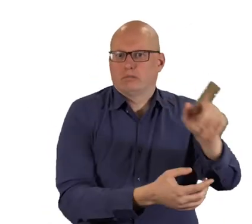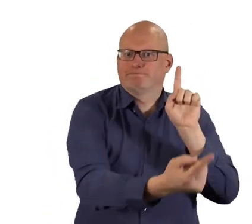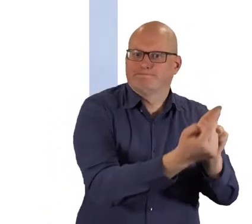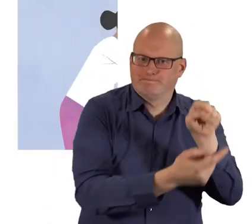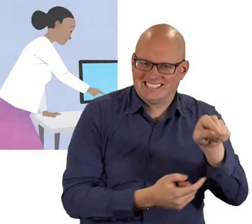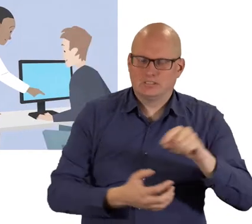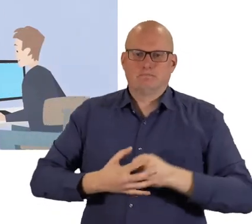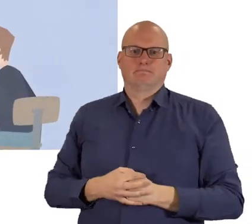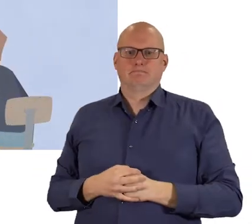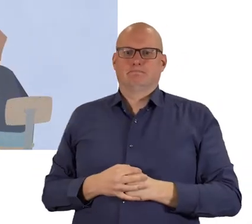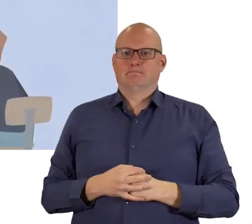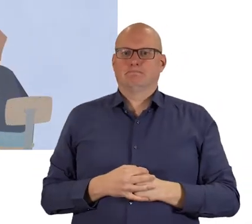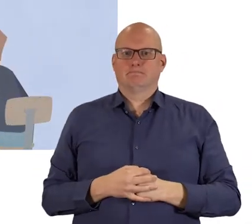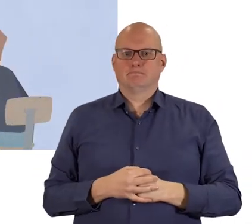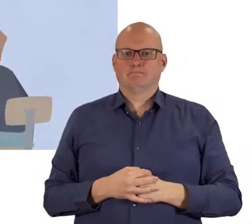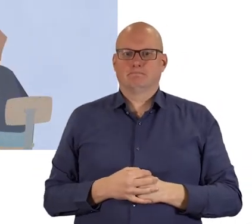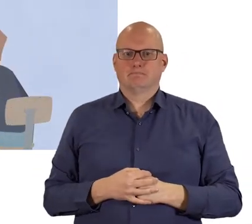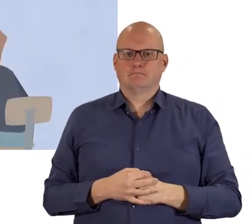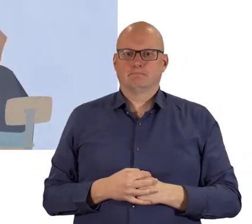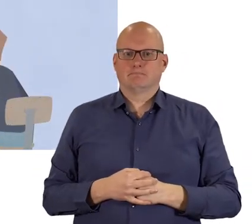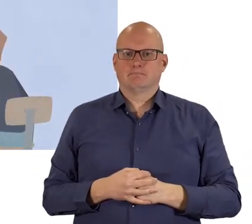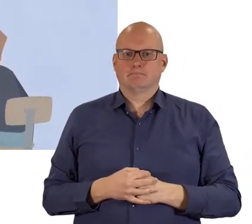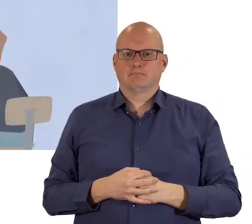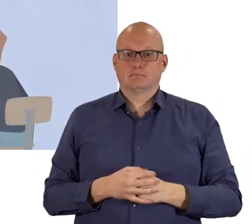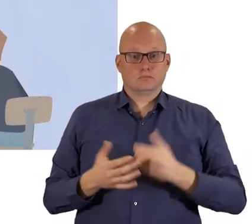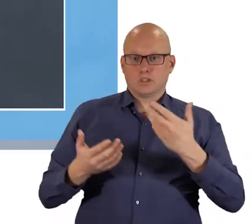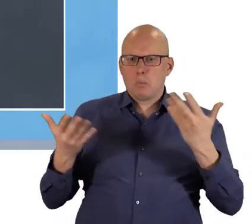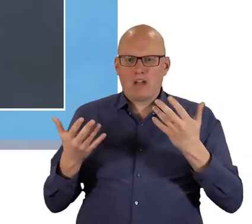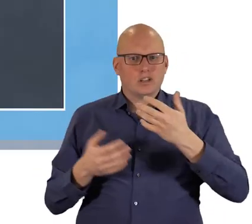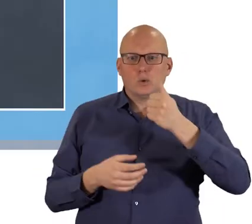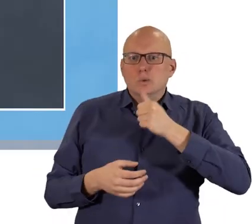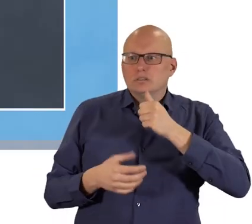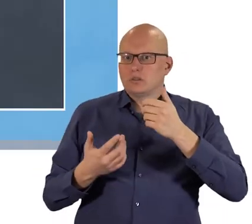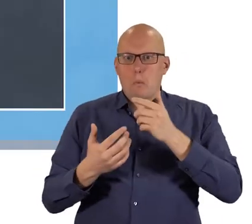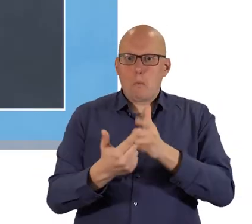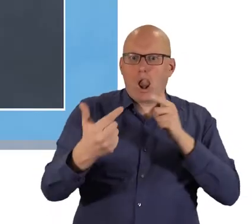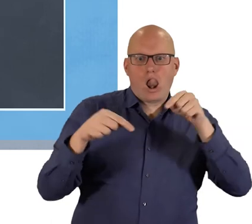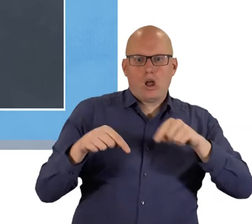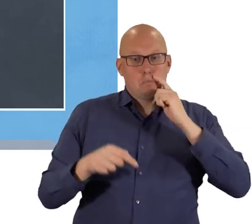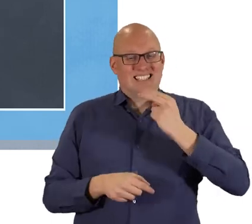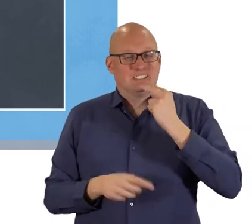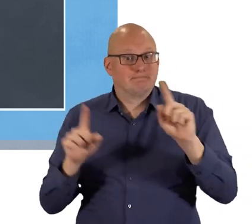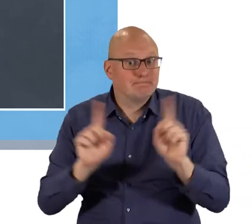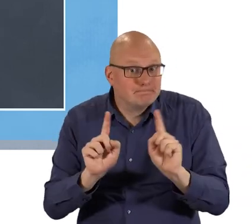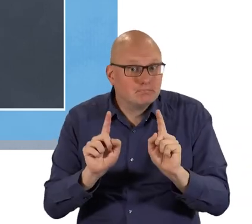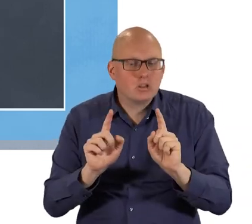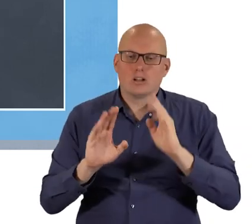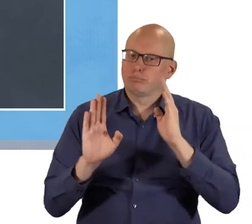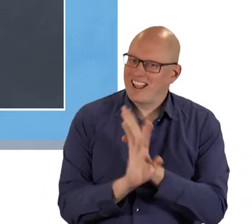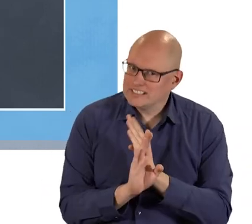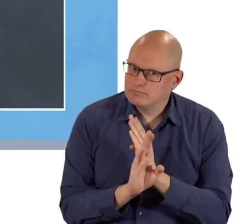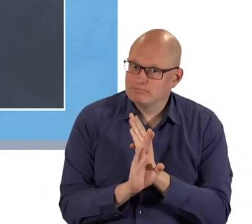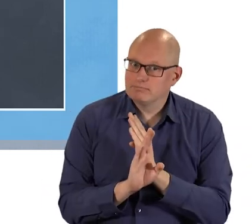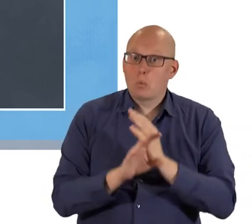appointment or ask you to come in and visit in person. Wherever you choose to make your call it will need to be